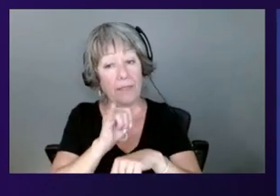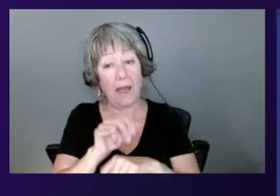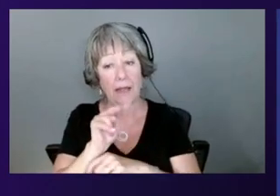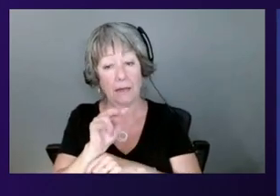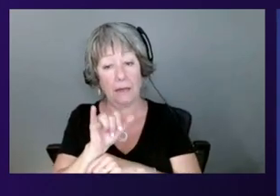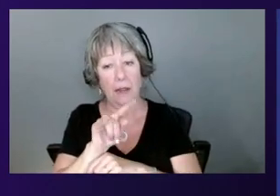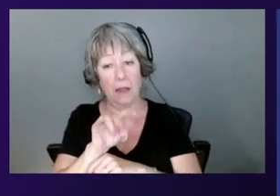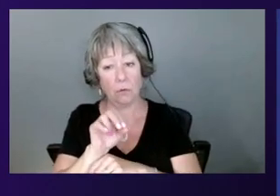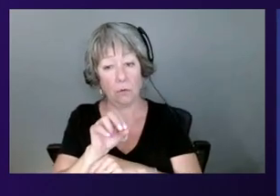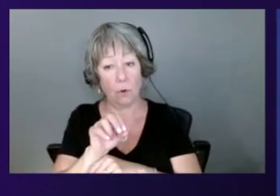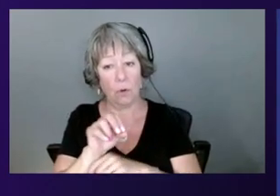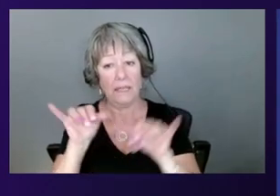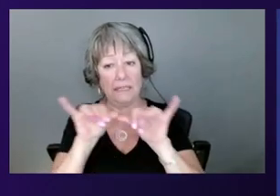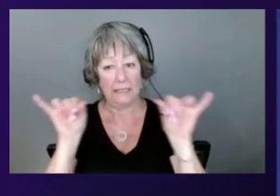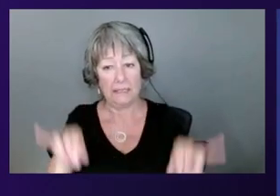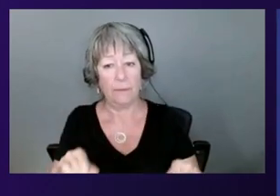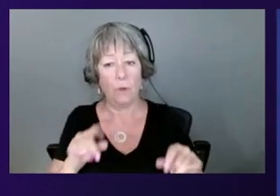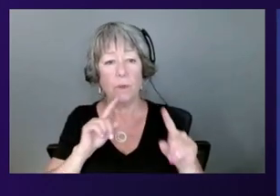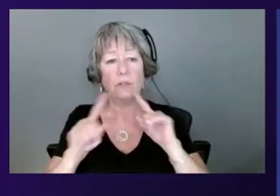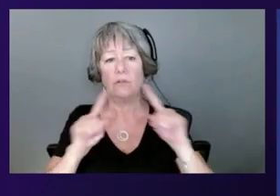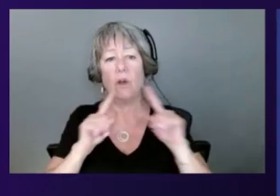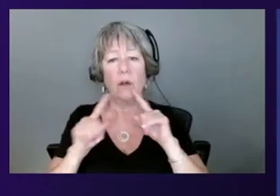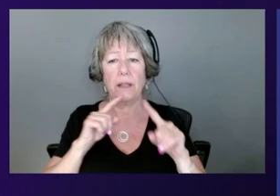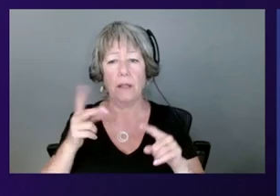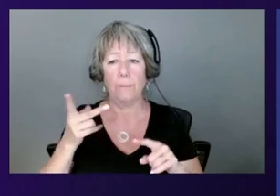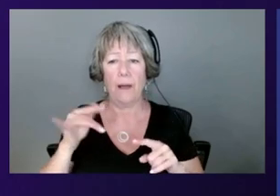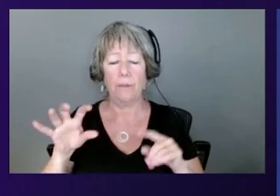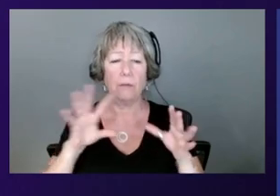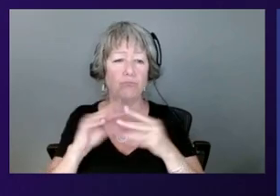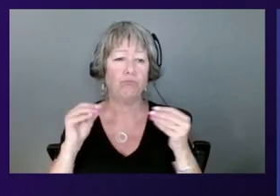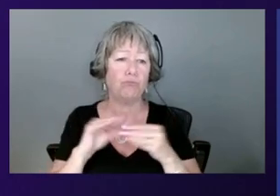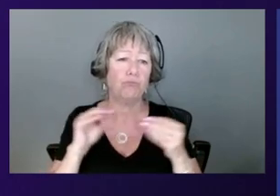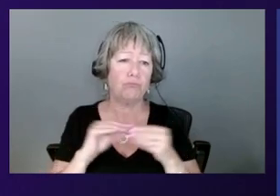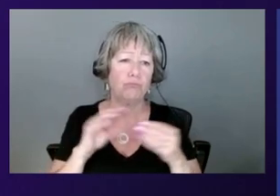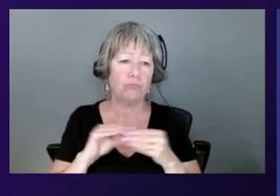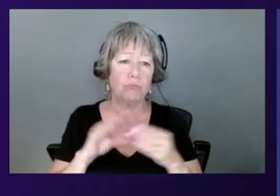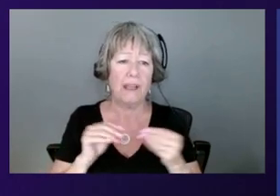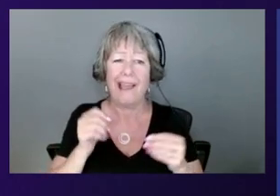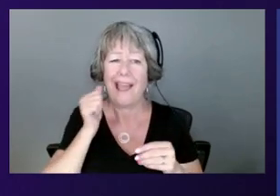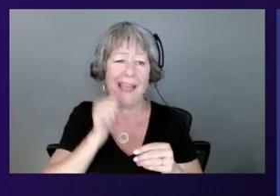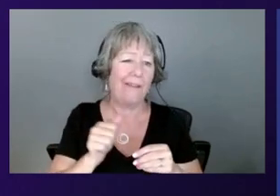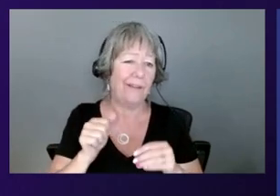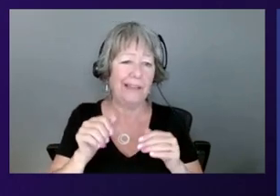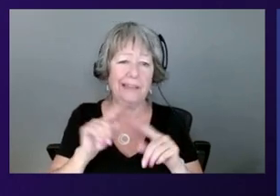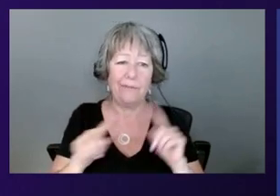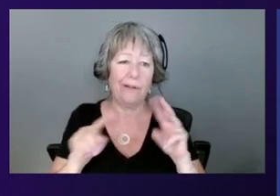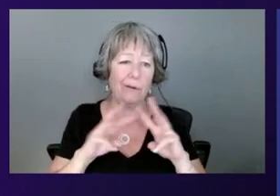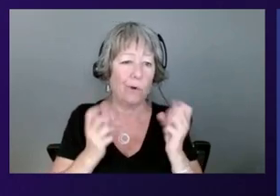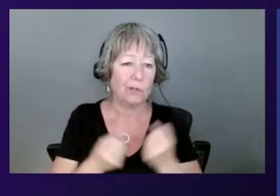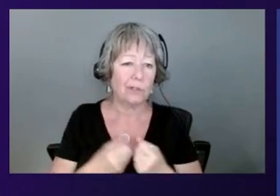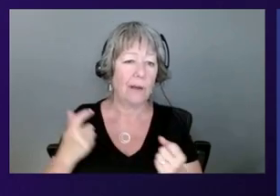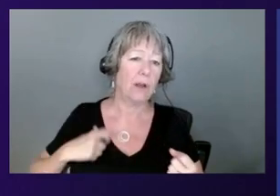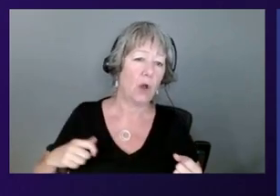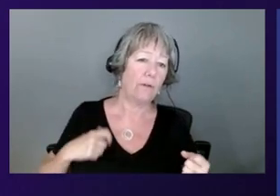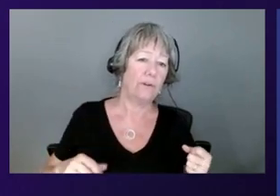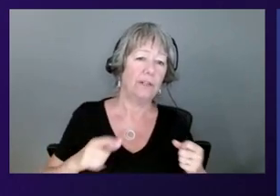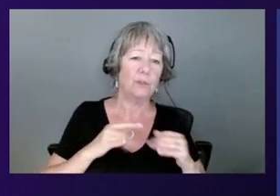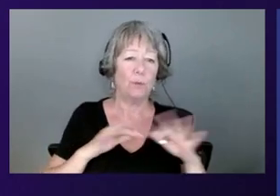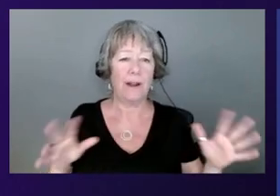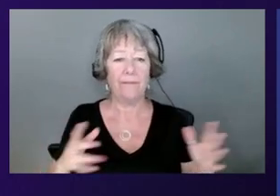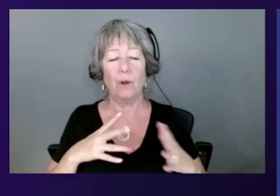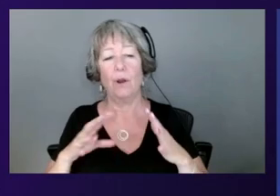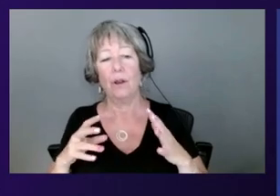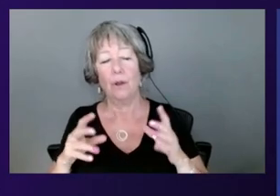talking publicly on it. I think every re-invent, there'll be a session on Nitro where we go to the design. most popular sessions. Yes,